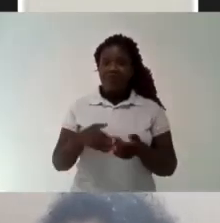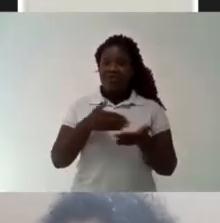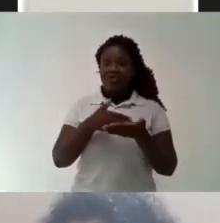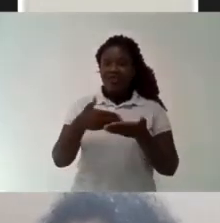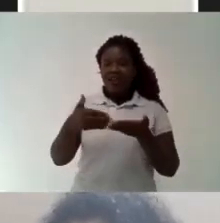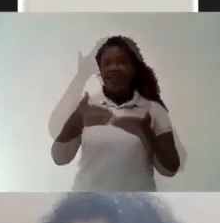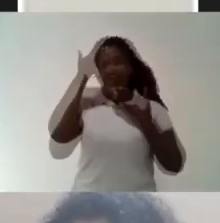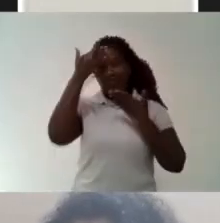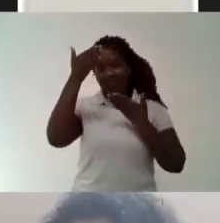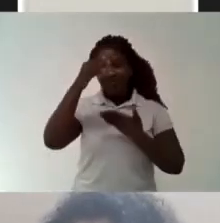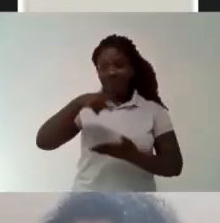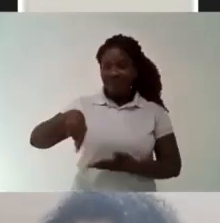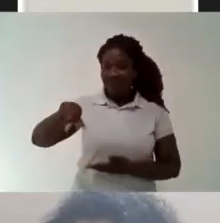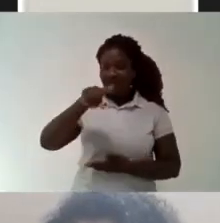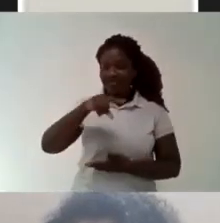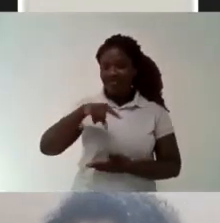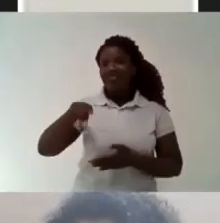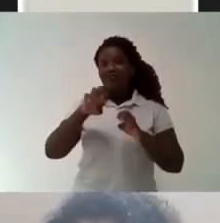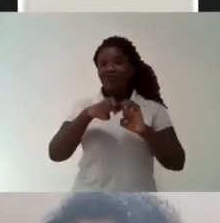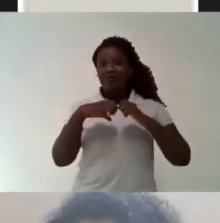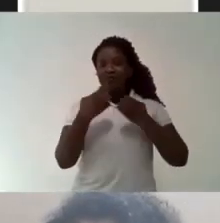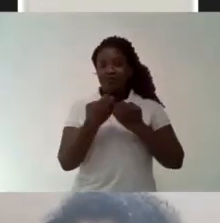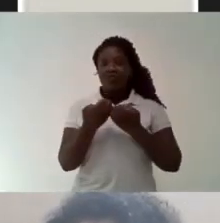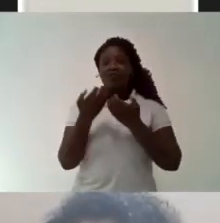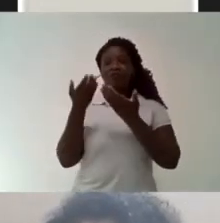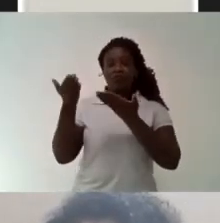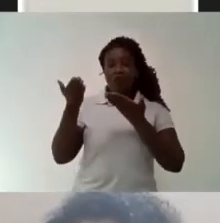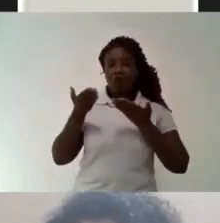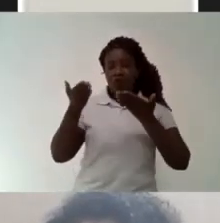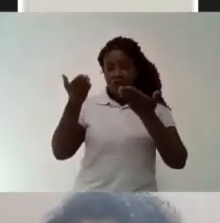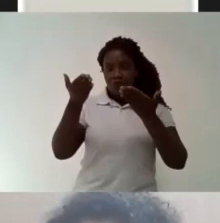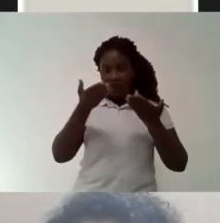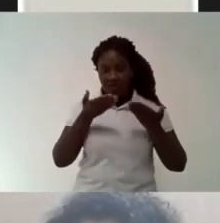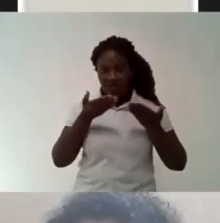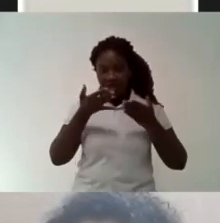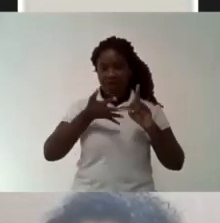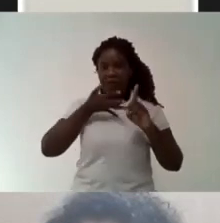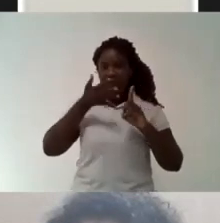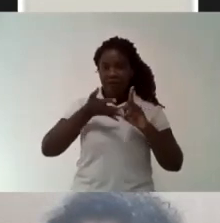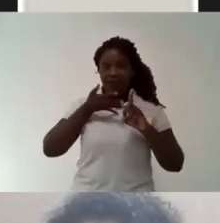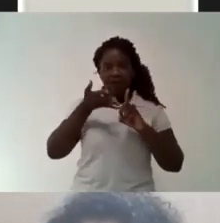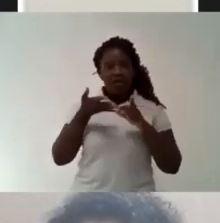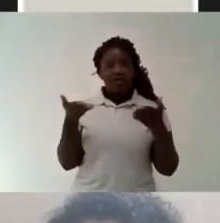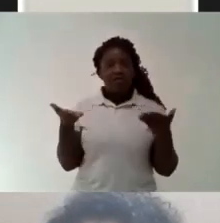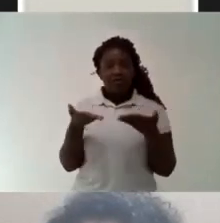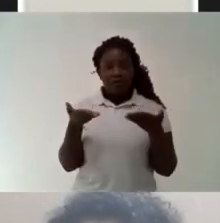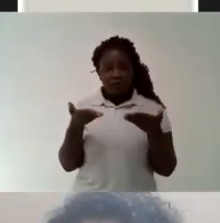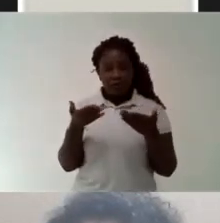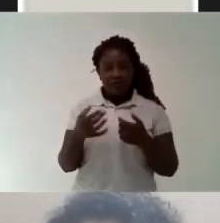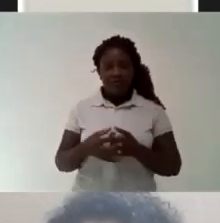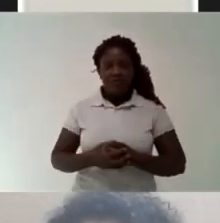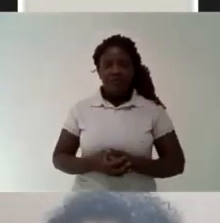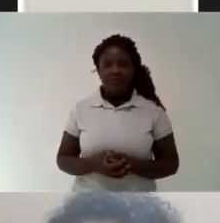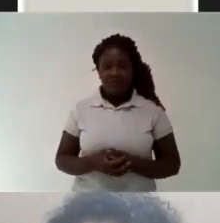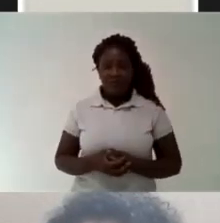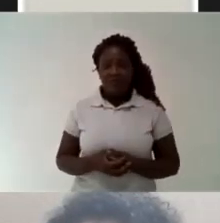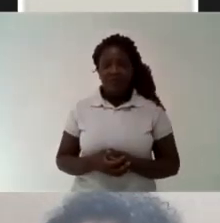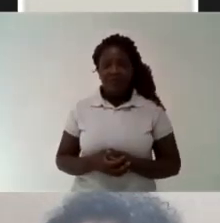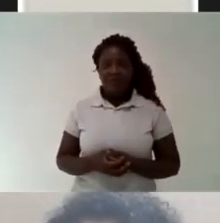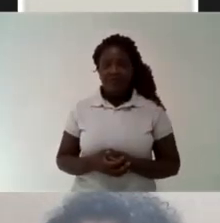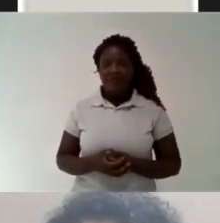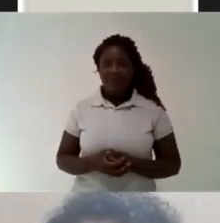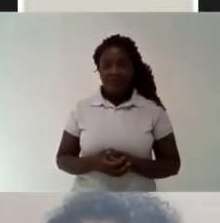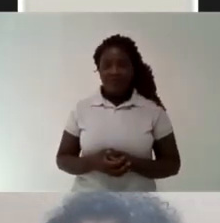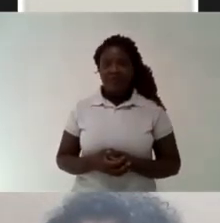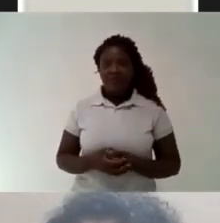Good morning, good afternoon everyone morning And I also would like to thank all of